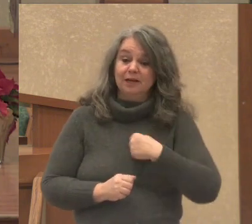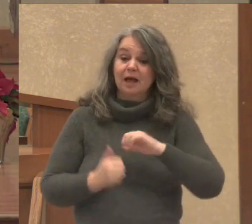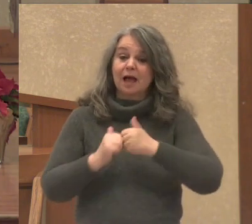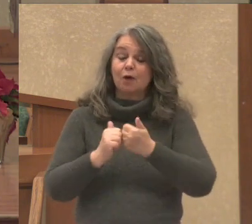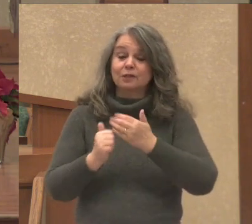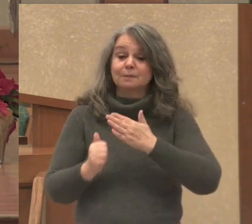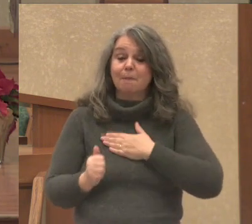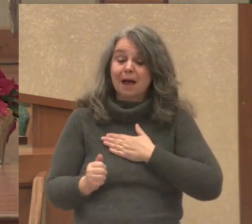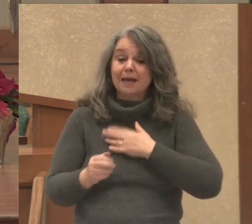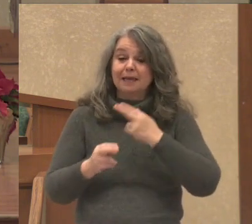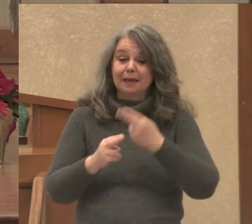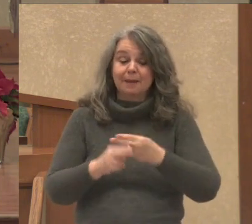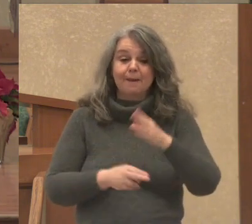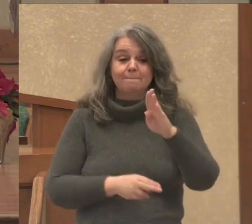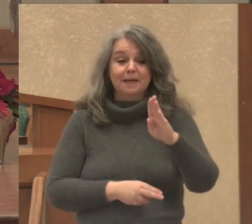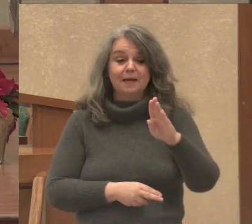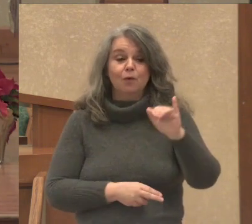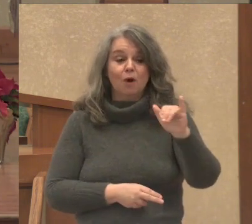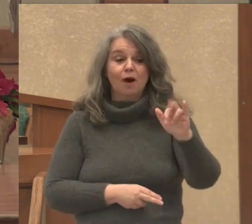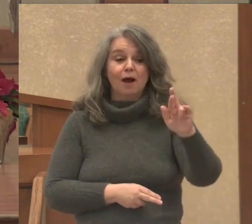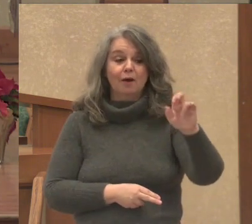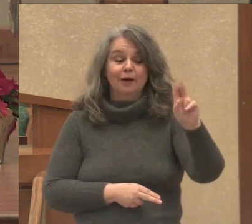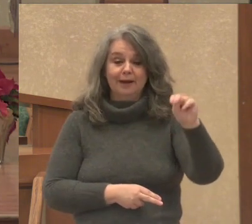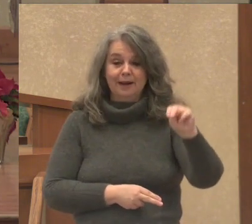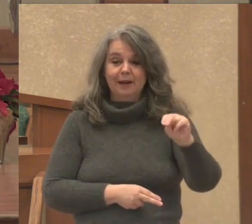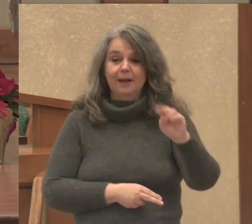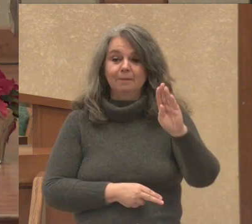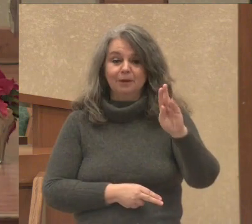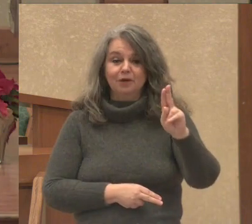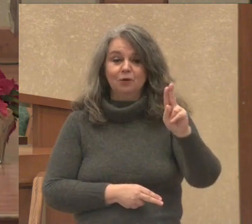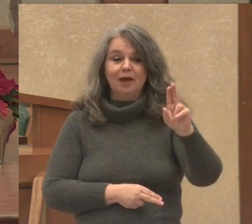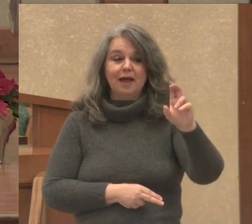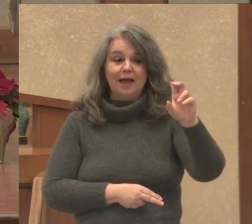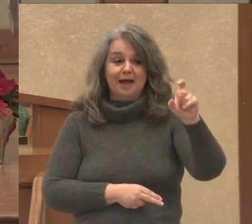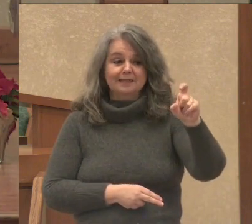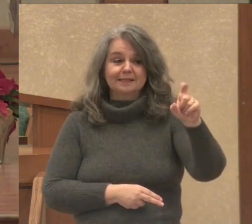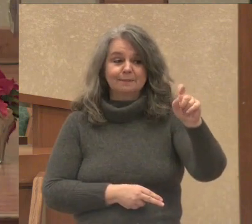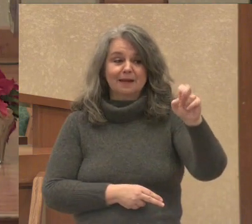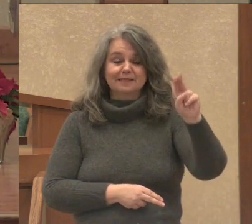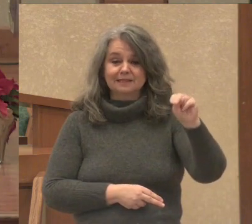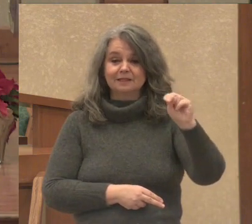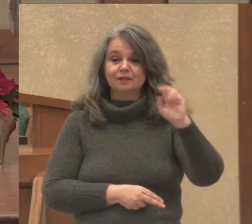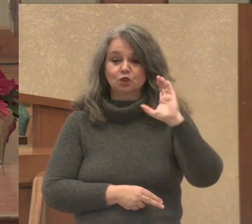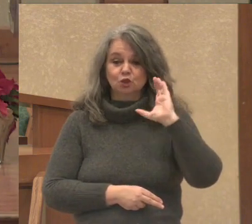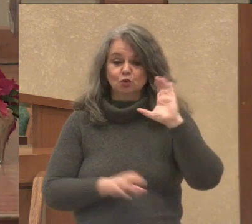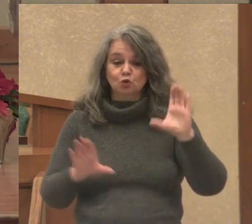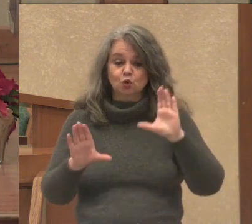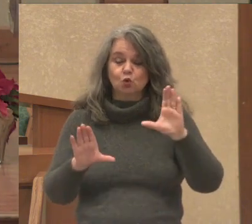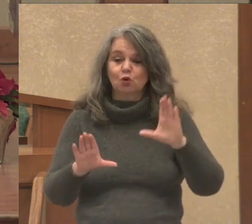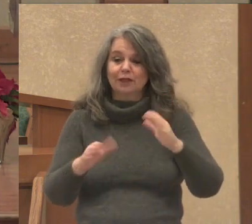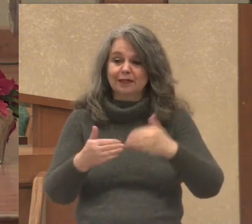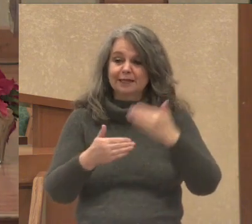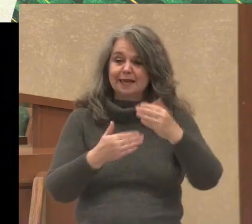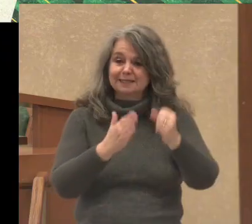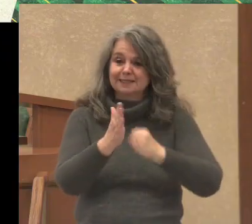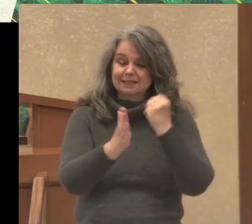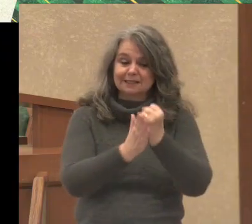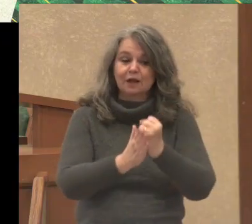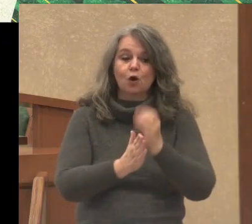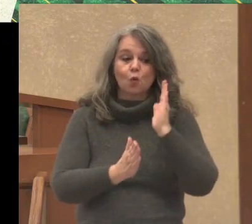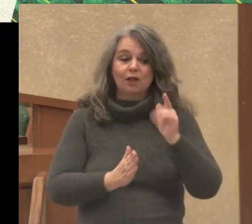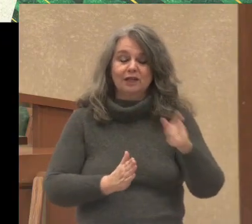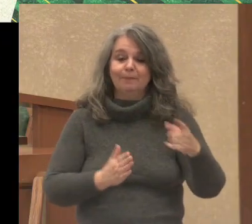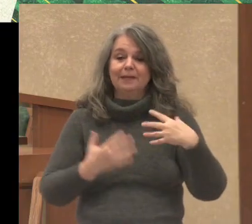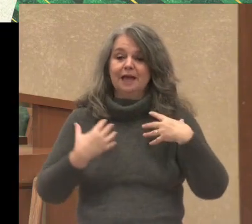namesake, Byron Buxton, going to do in this next season? Will he be